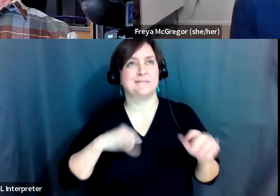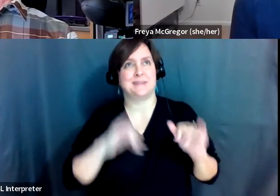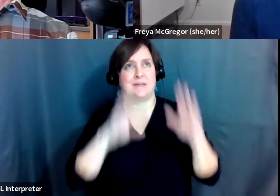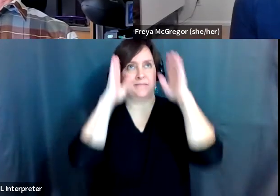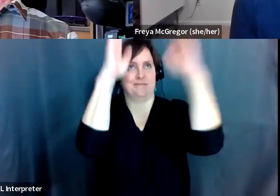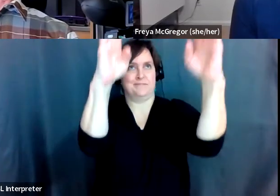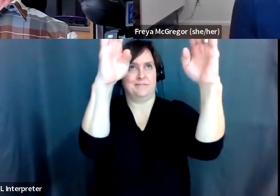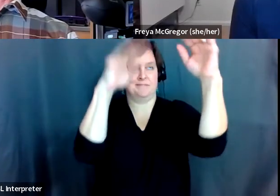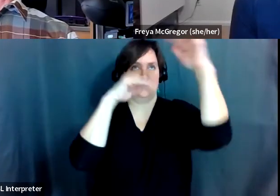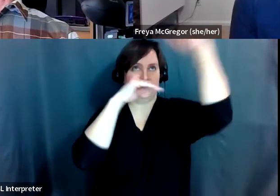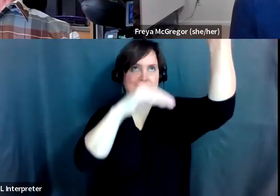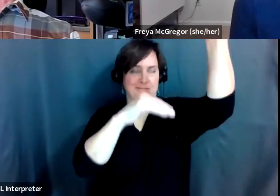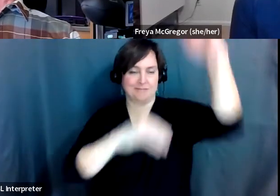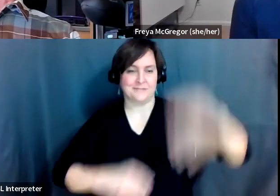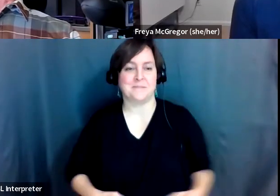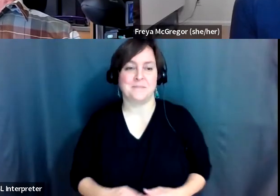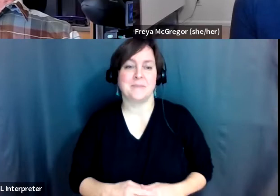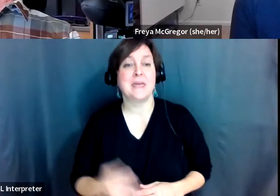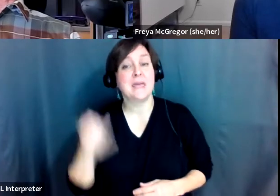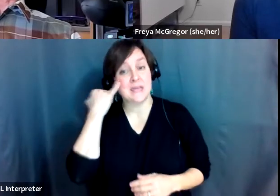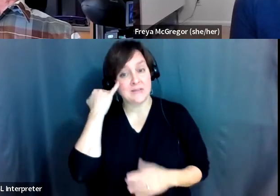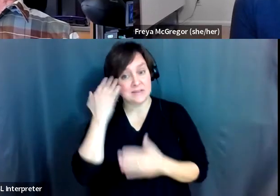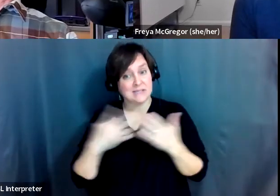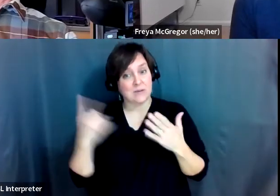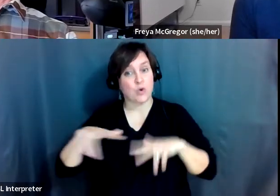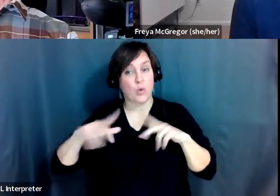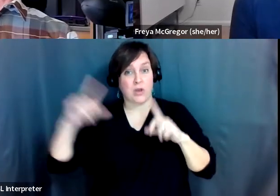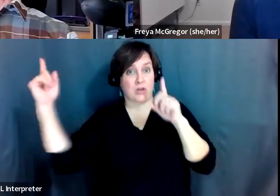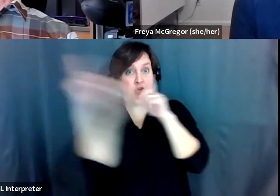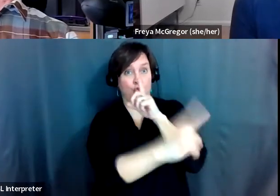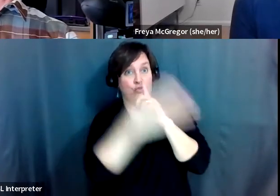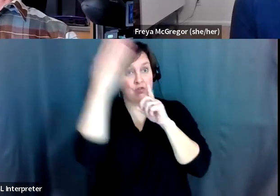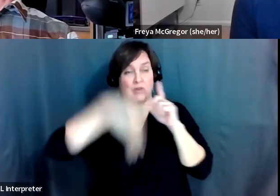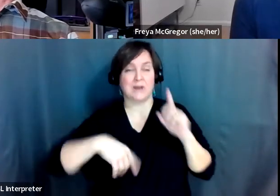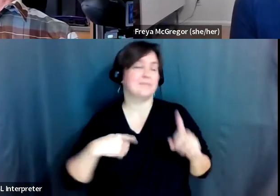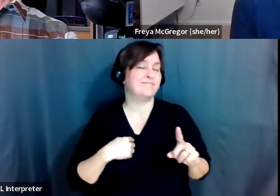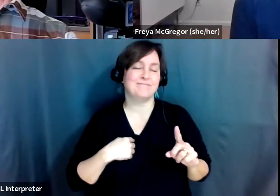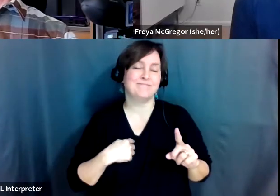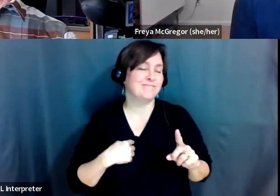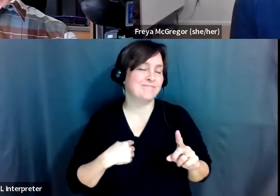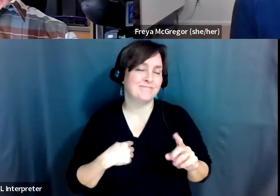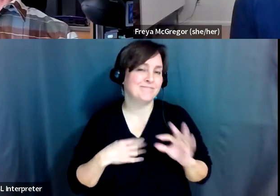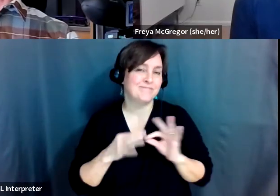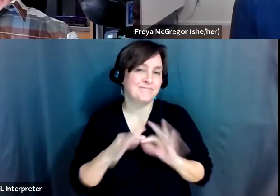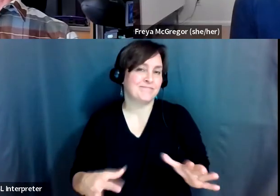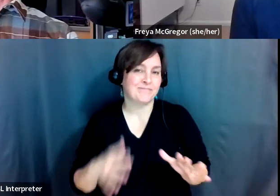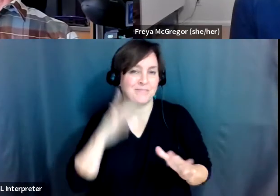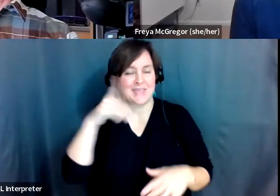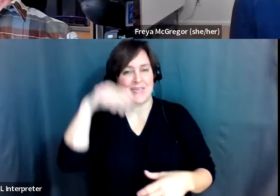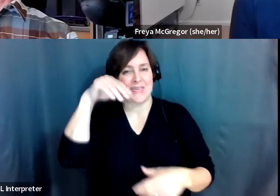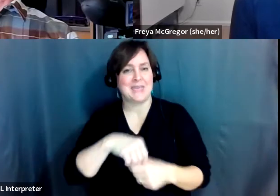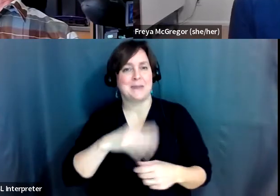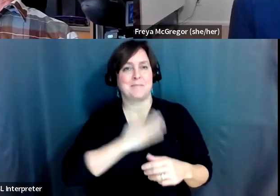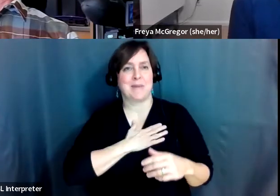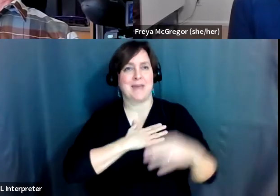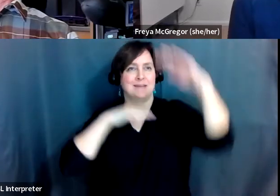And then the other thing is, if somebody is walking in front of me, that doesn't work well, because typically they'll be in my range